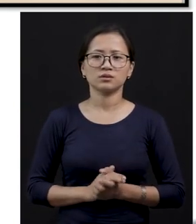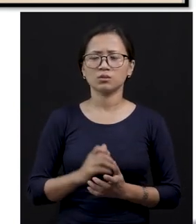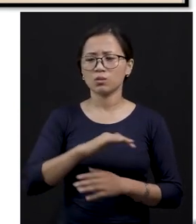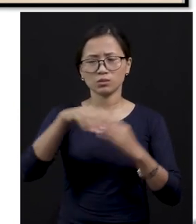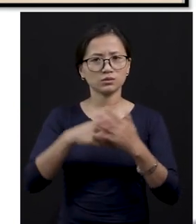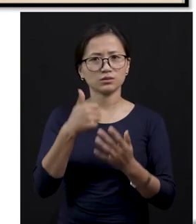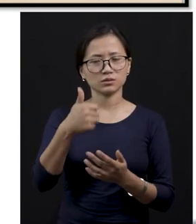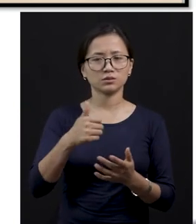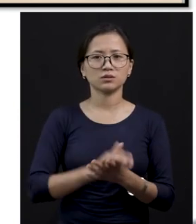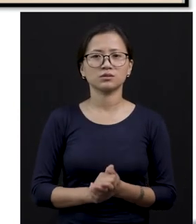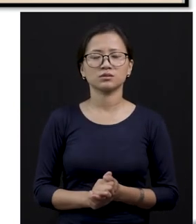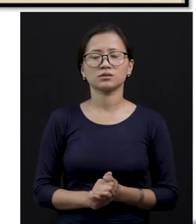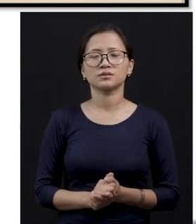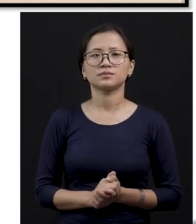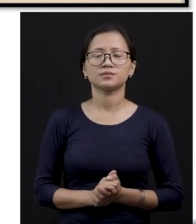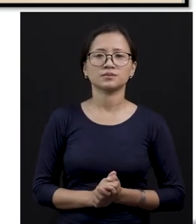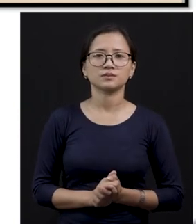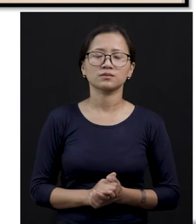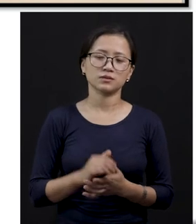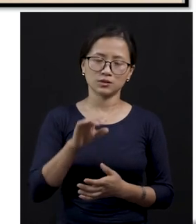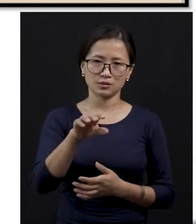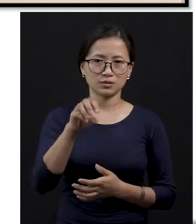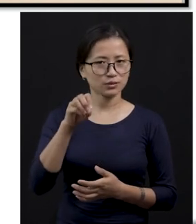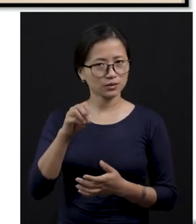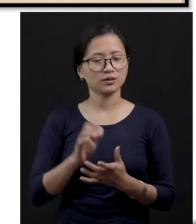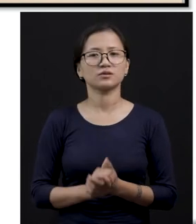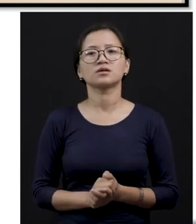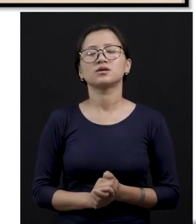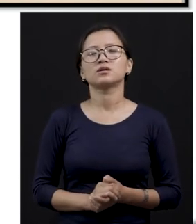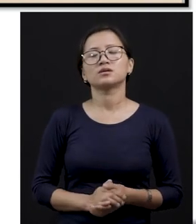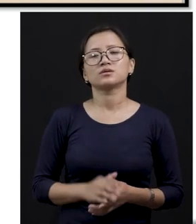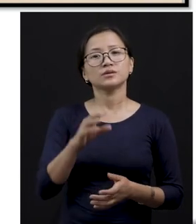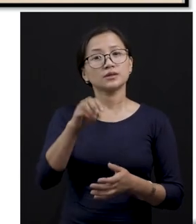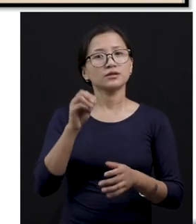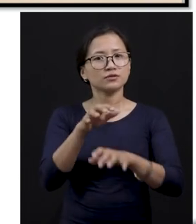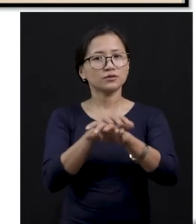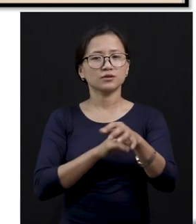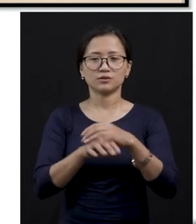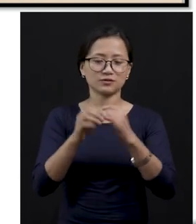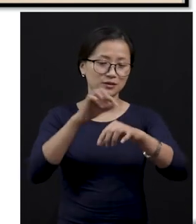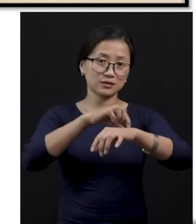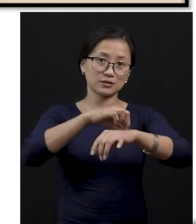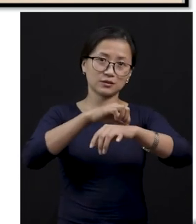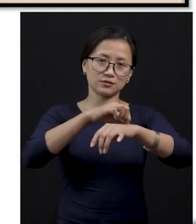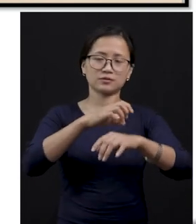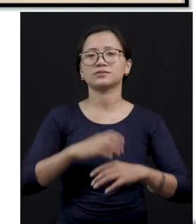do we get all this good leather products? Ox. We get these leather goods from the skin